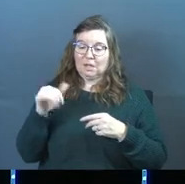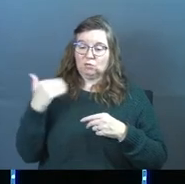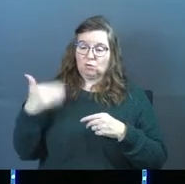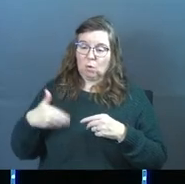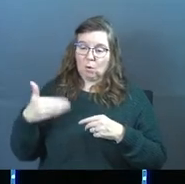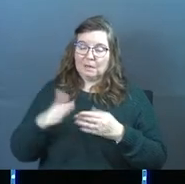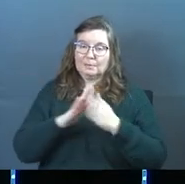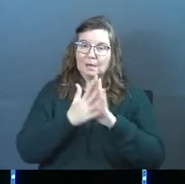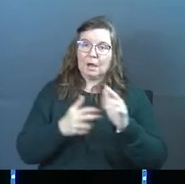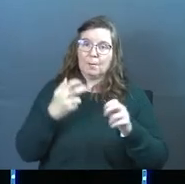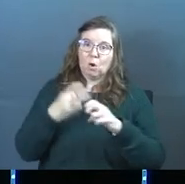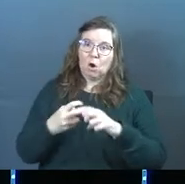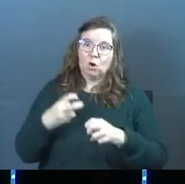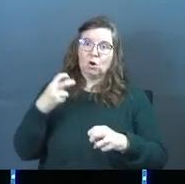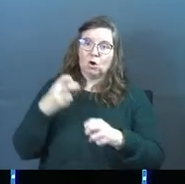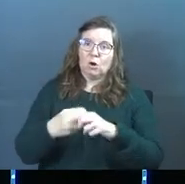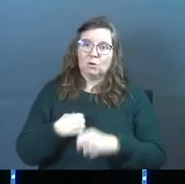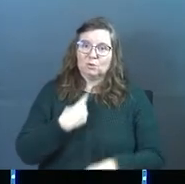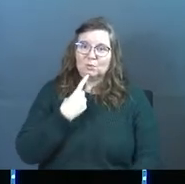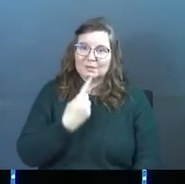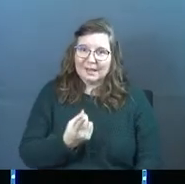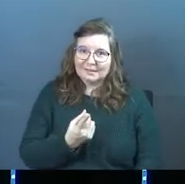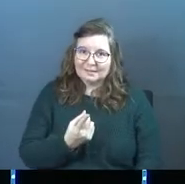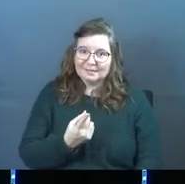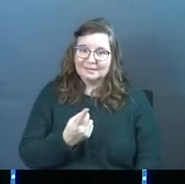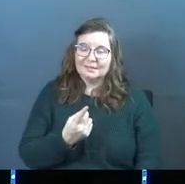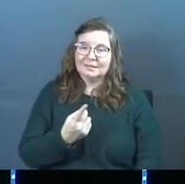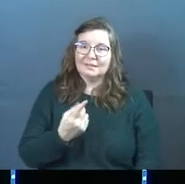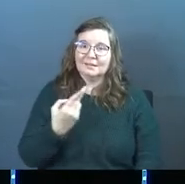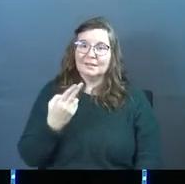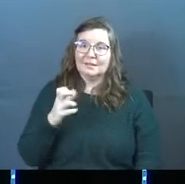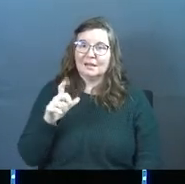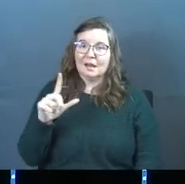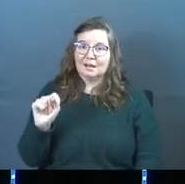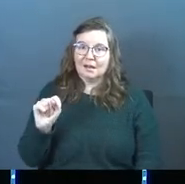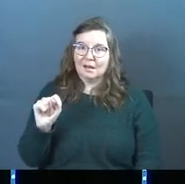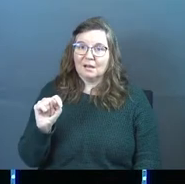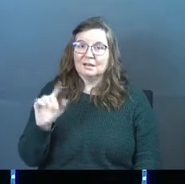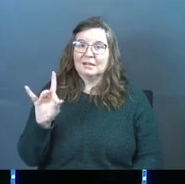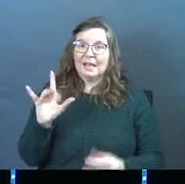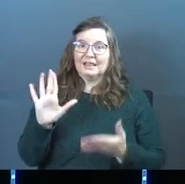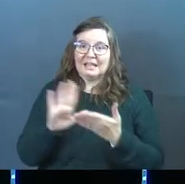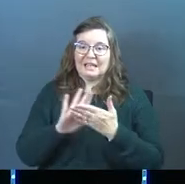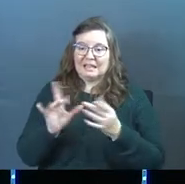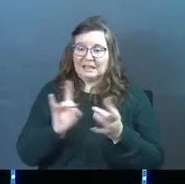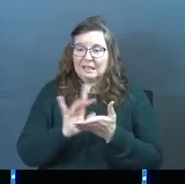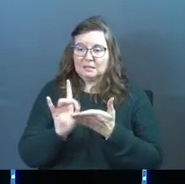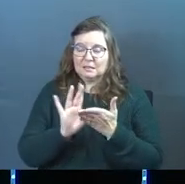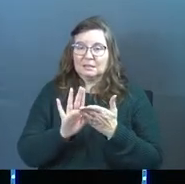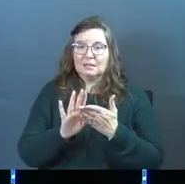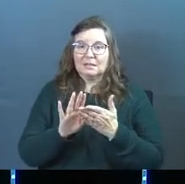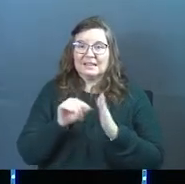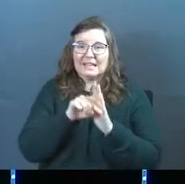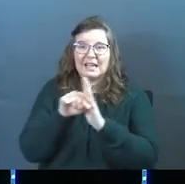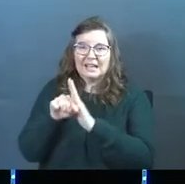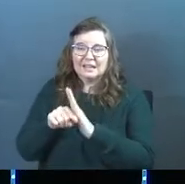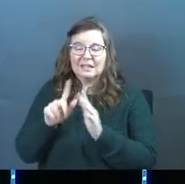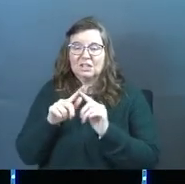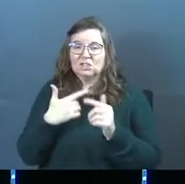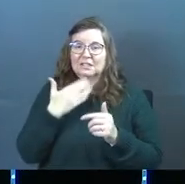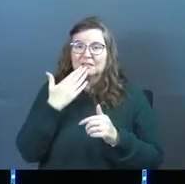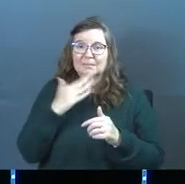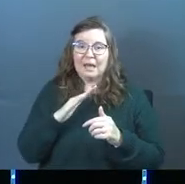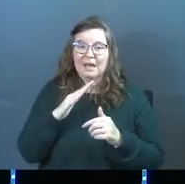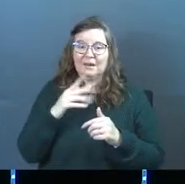on, it has gotten harder and harder to say that the holocausts, the ethnic cleansings, the serial killings is just